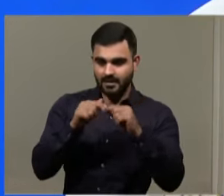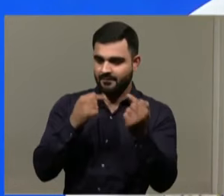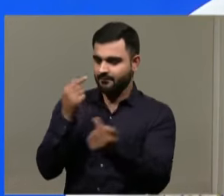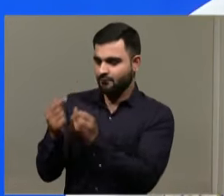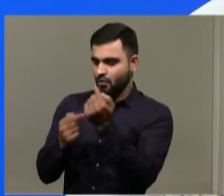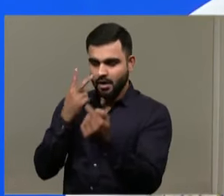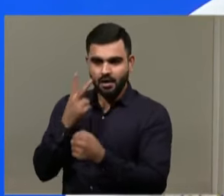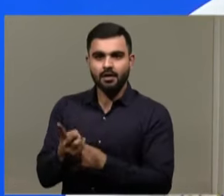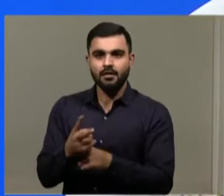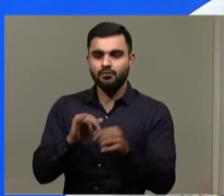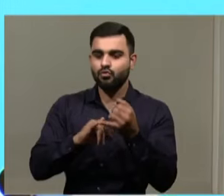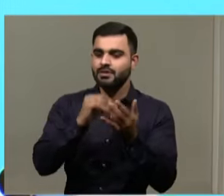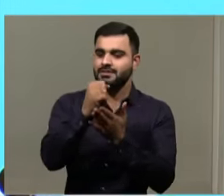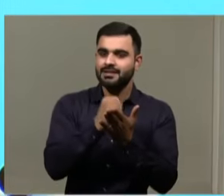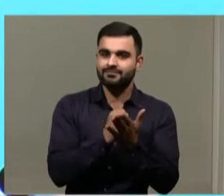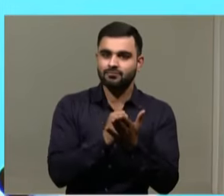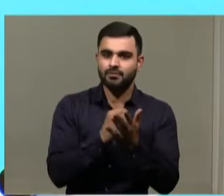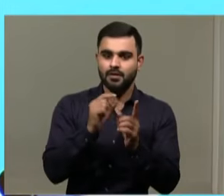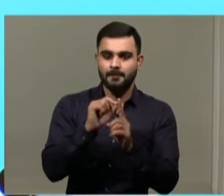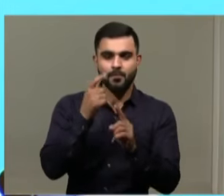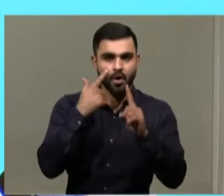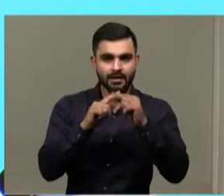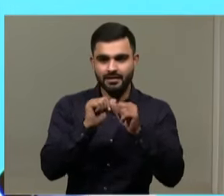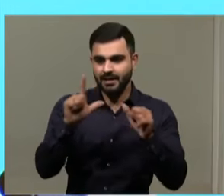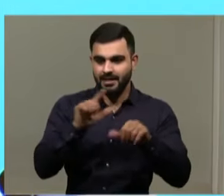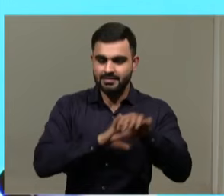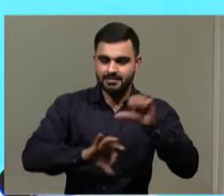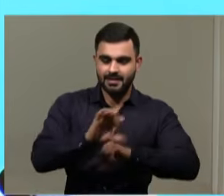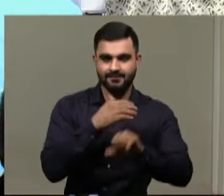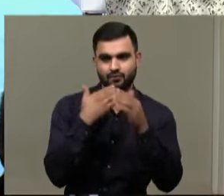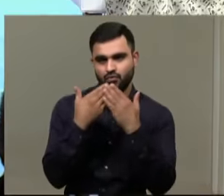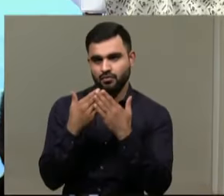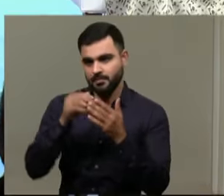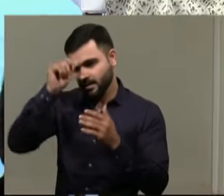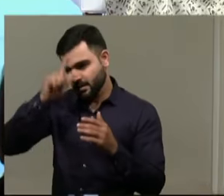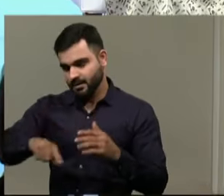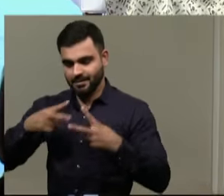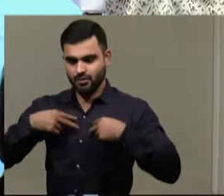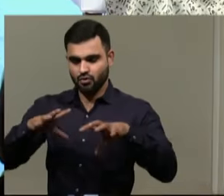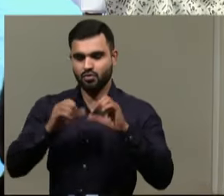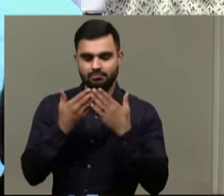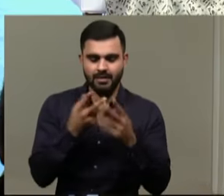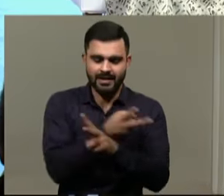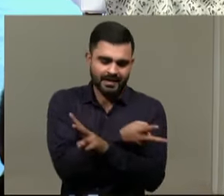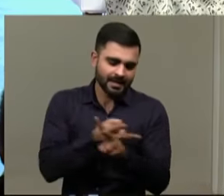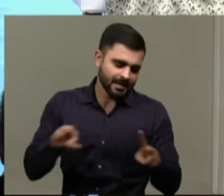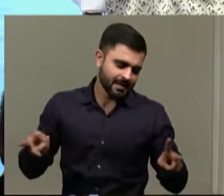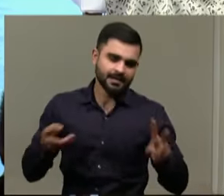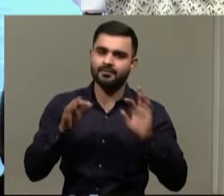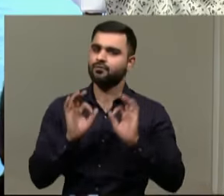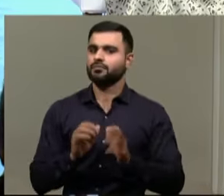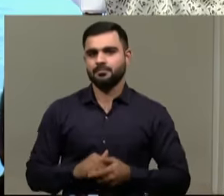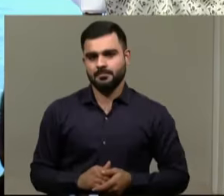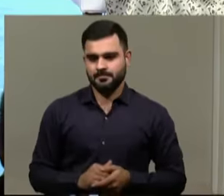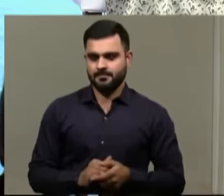science. We have a subject called political science. We study, like, Indian constitutional rights and everything. So,